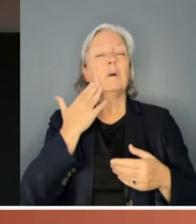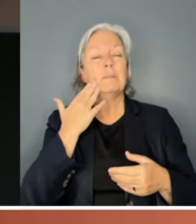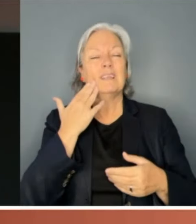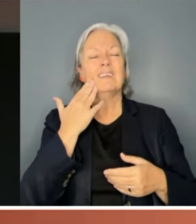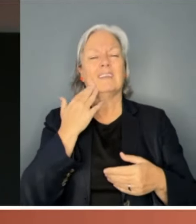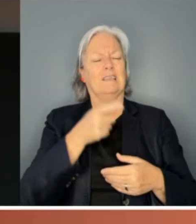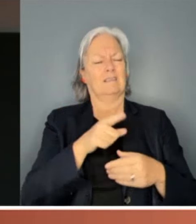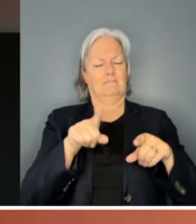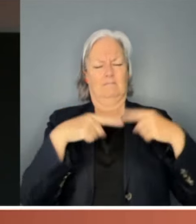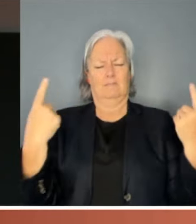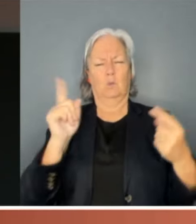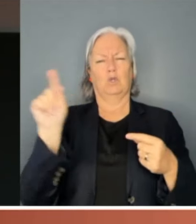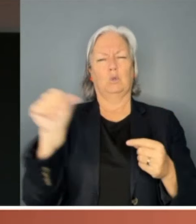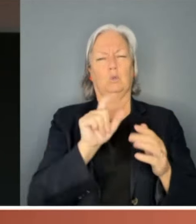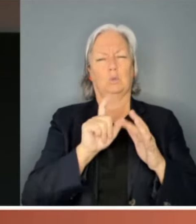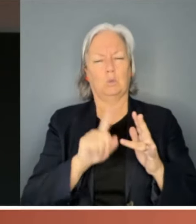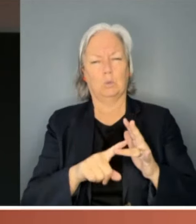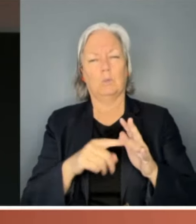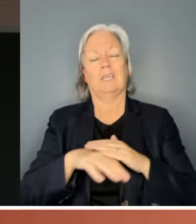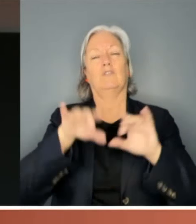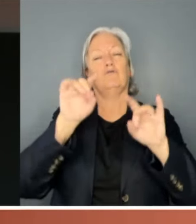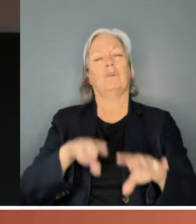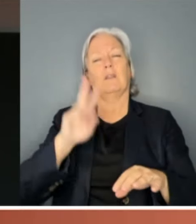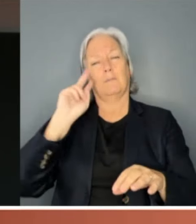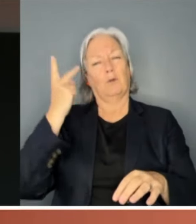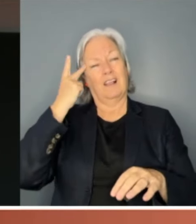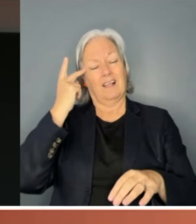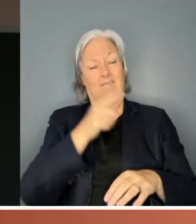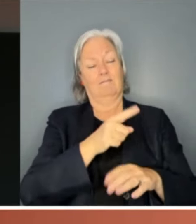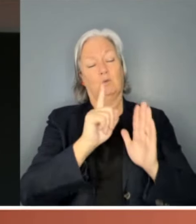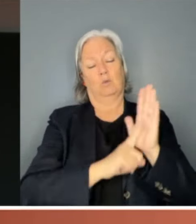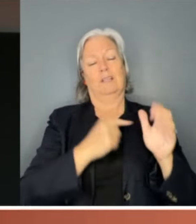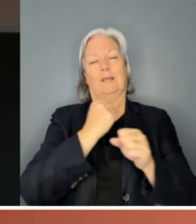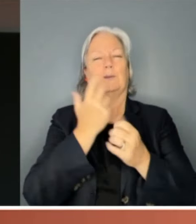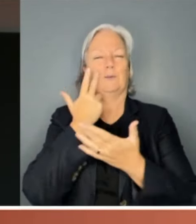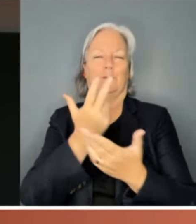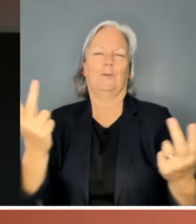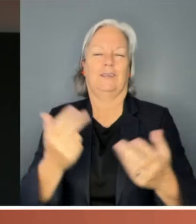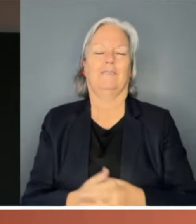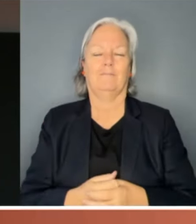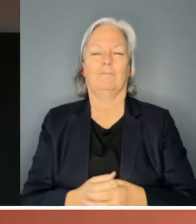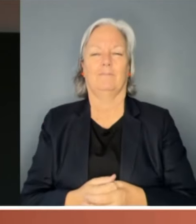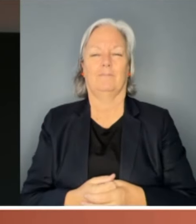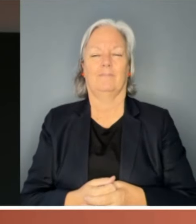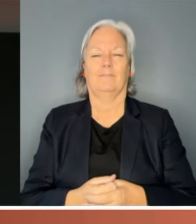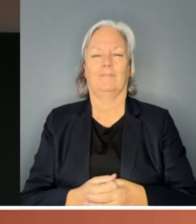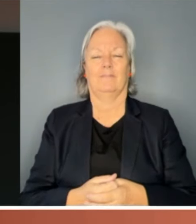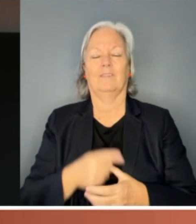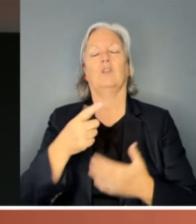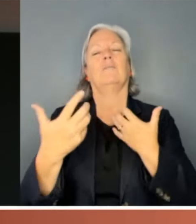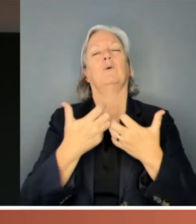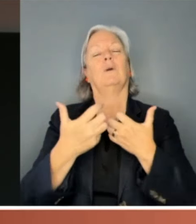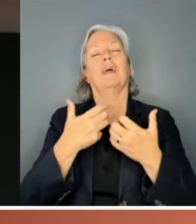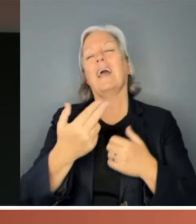and do in Australian politics as Gillard did. The University of Adelaide's Professor Carol